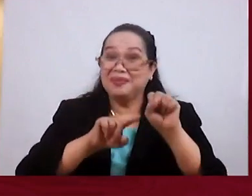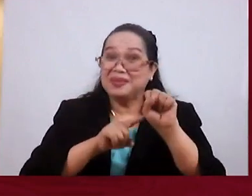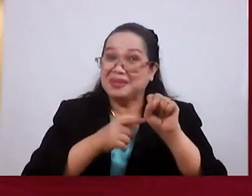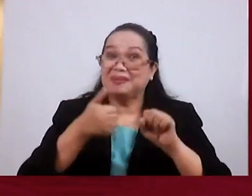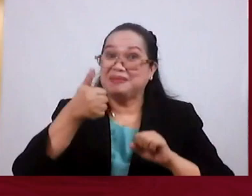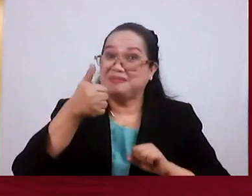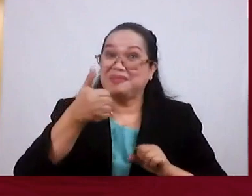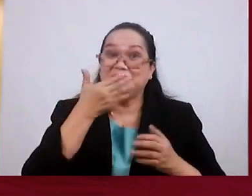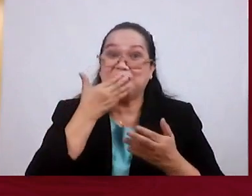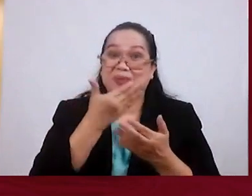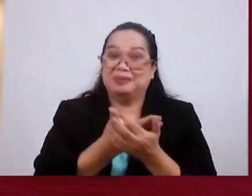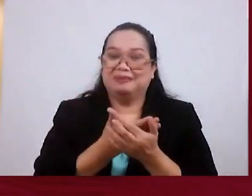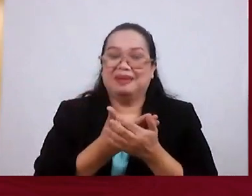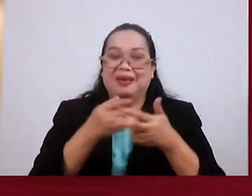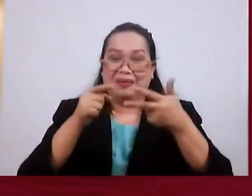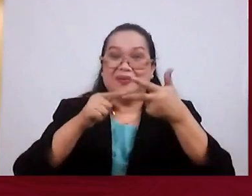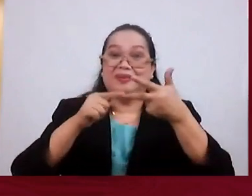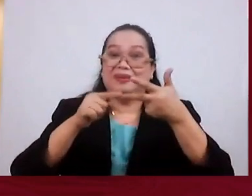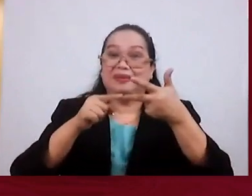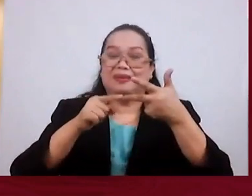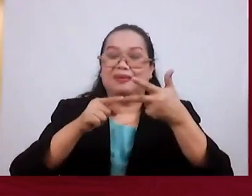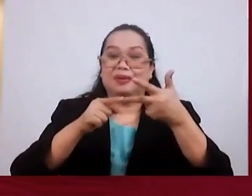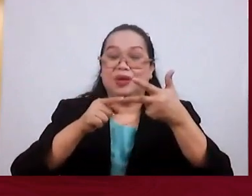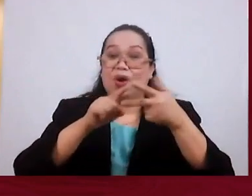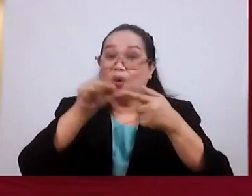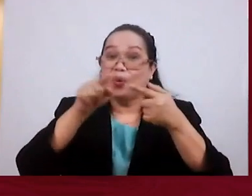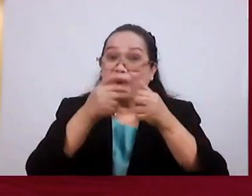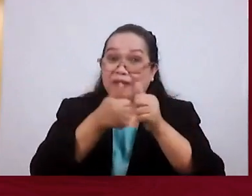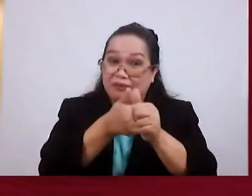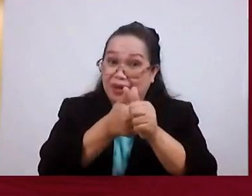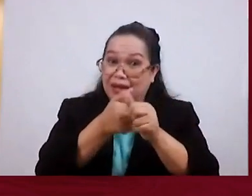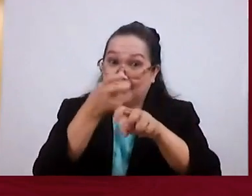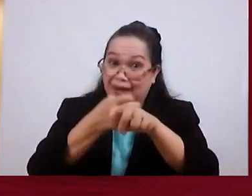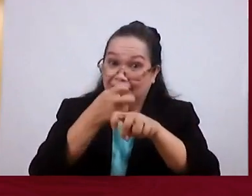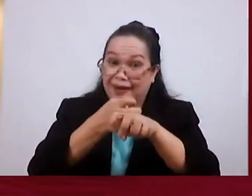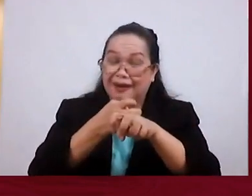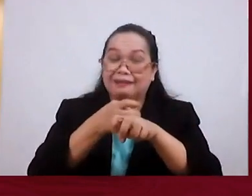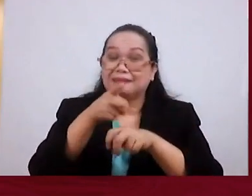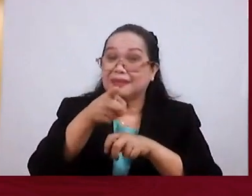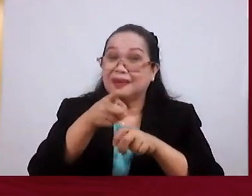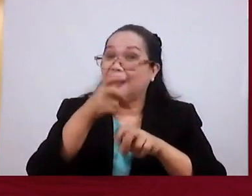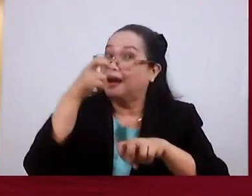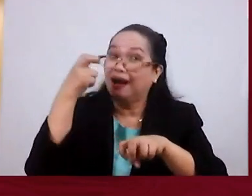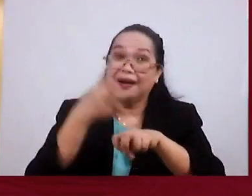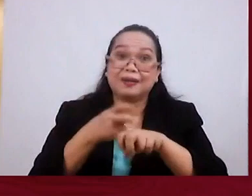Well And Thirdly When Following Christ Seems Too Hard